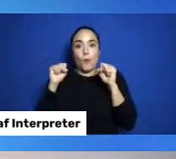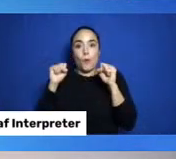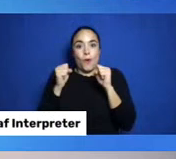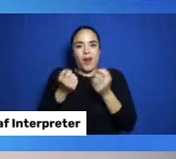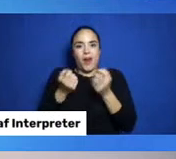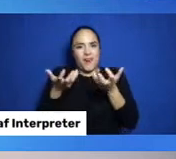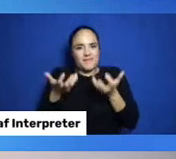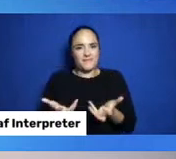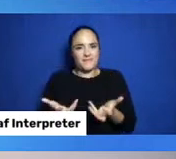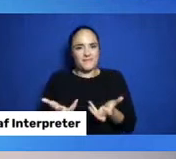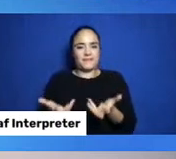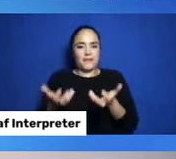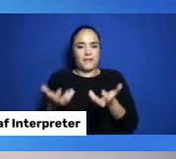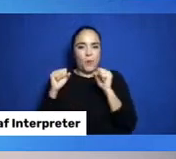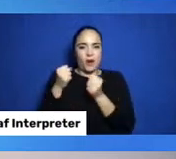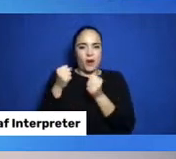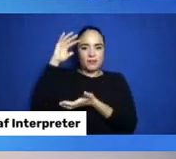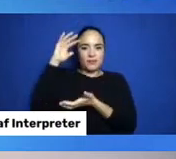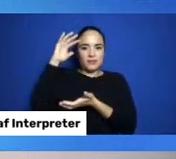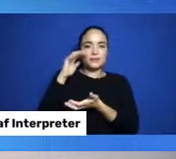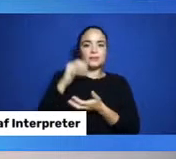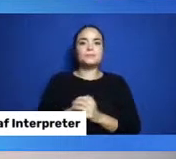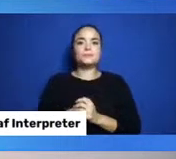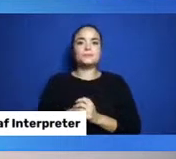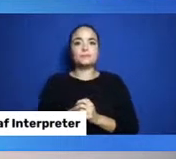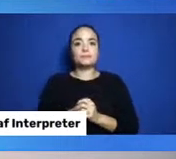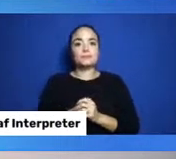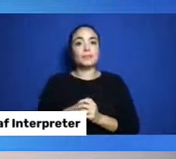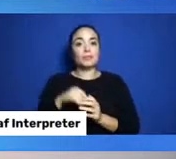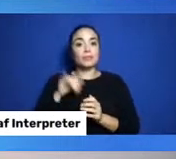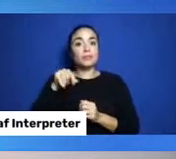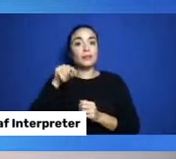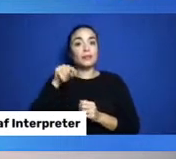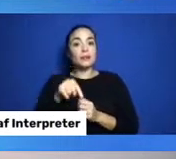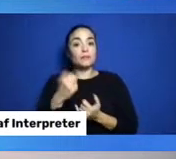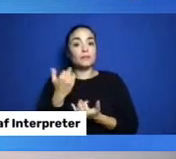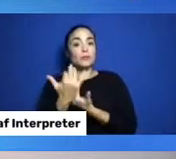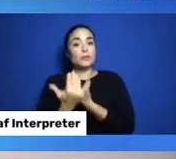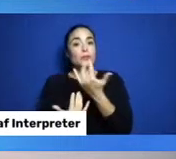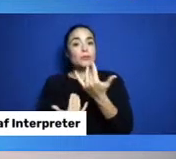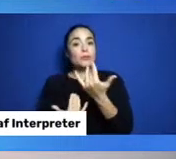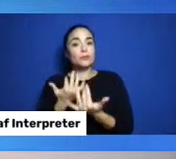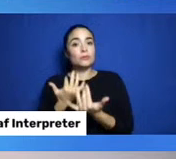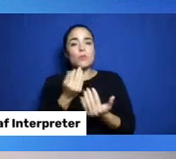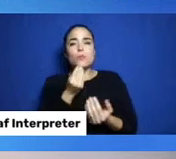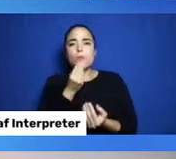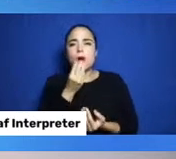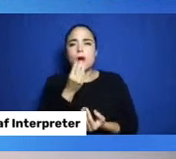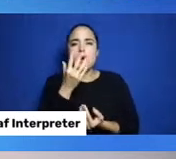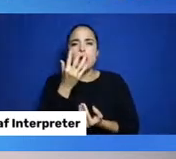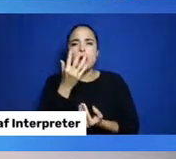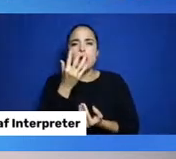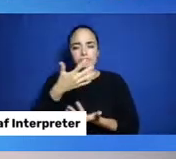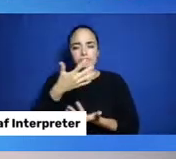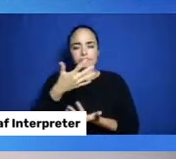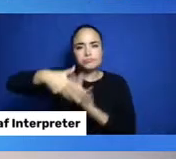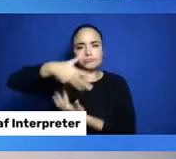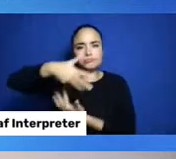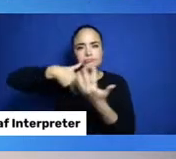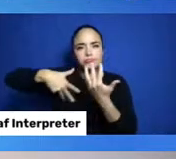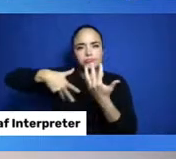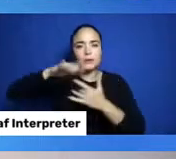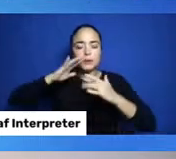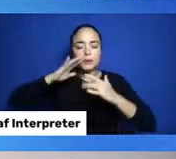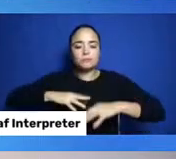than the cooler air beneath it. This warm air will rise and force the smoke out of the